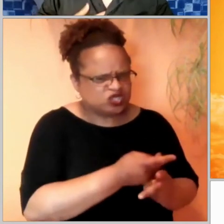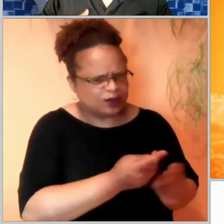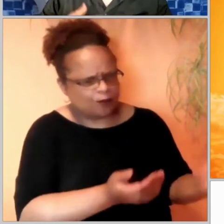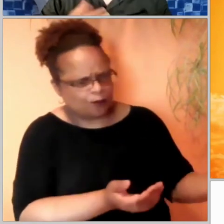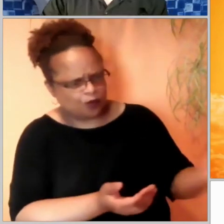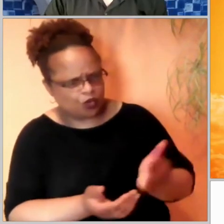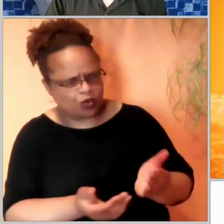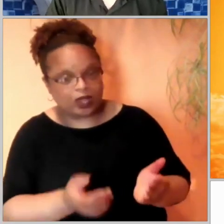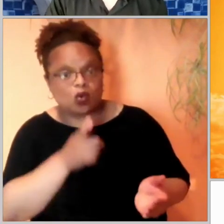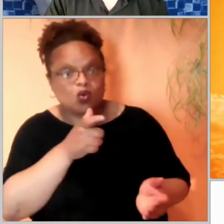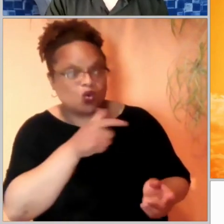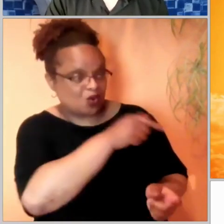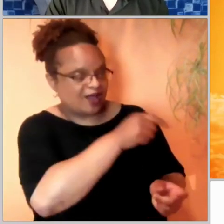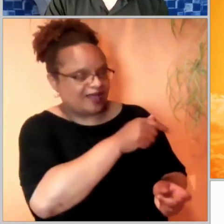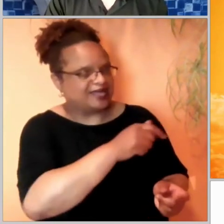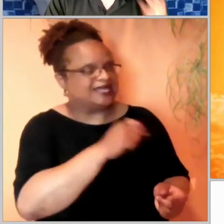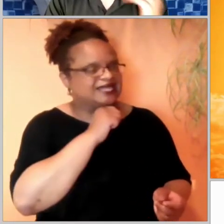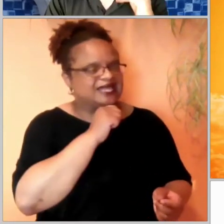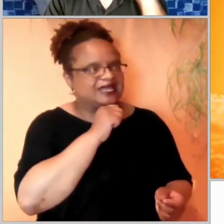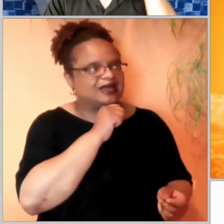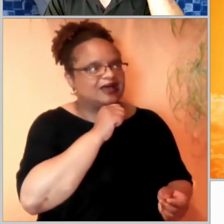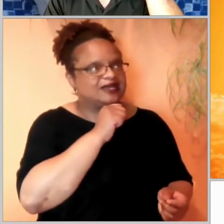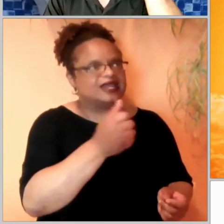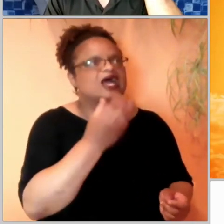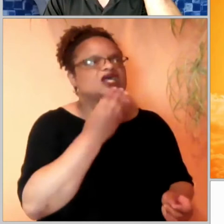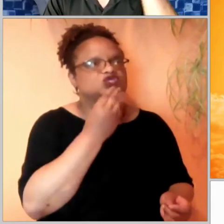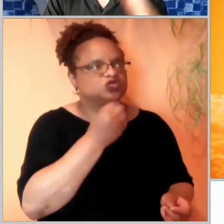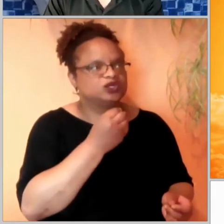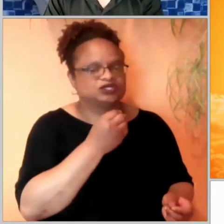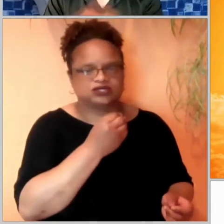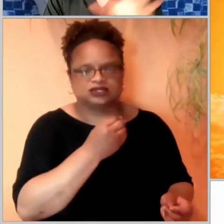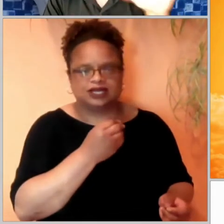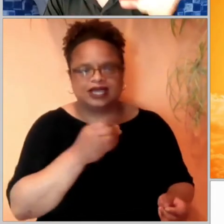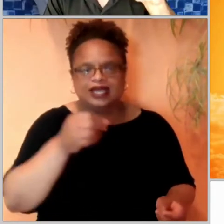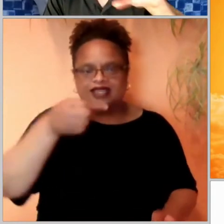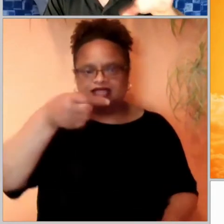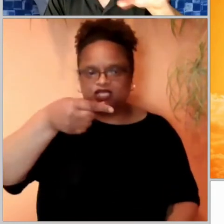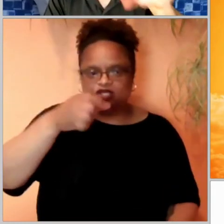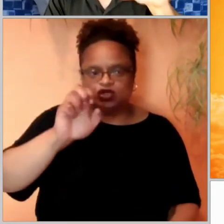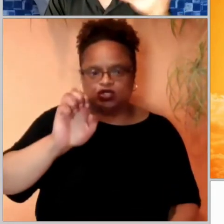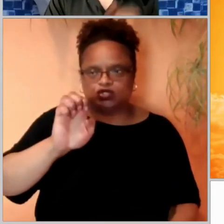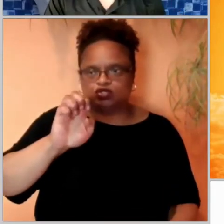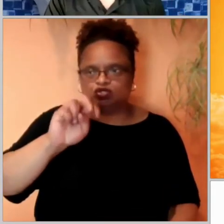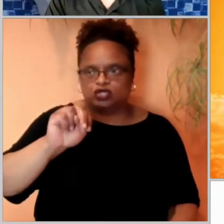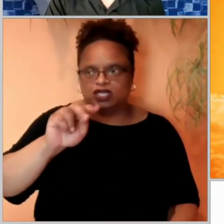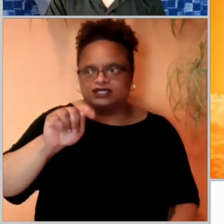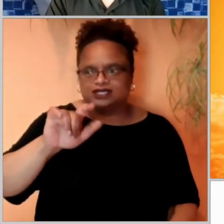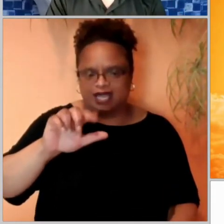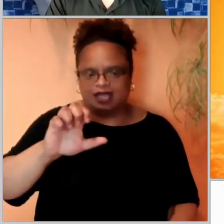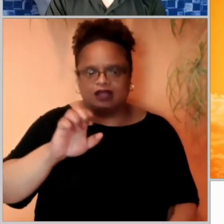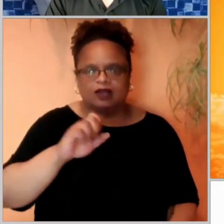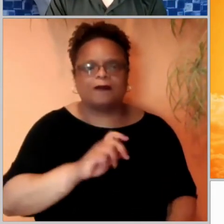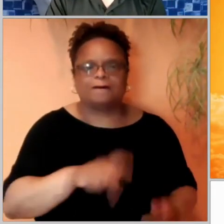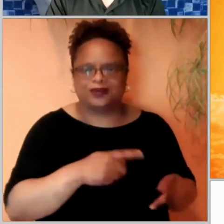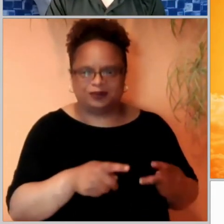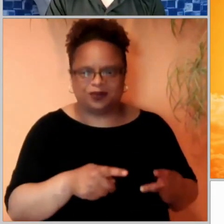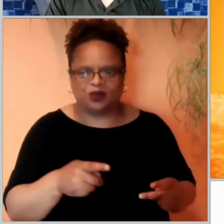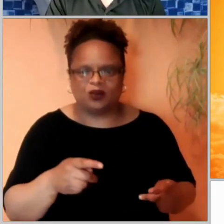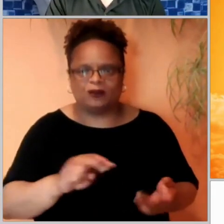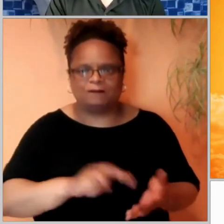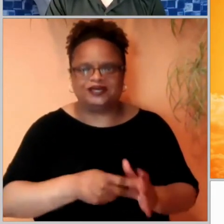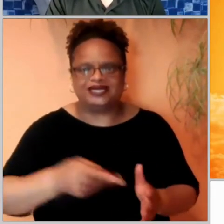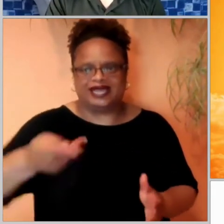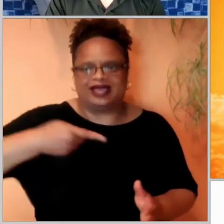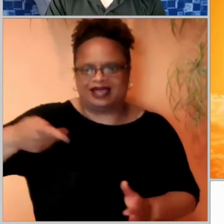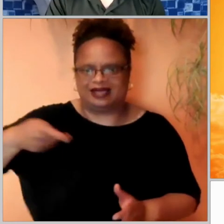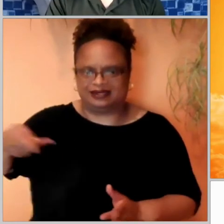Gentiles, that he was referring to when he talked about those sheep that were not from the pen of the Jewish people. So this is how